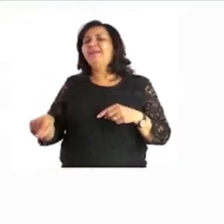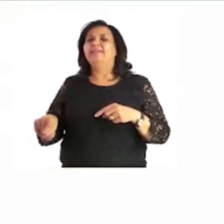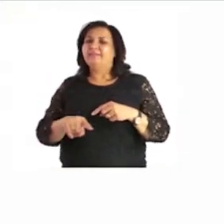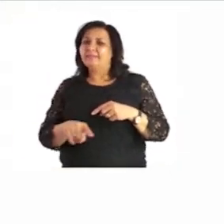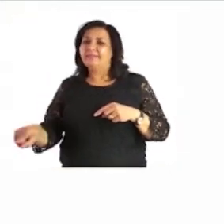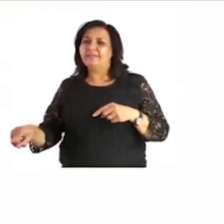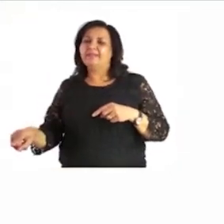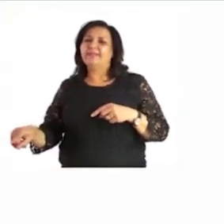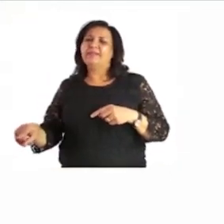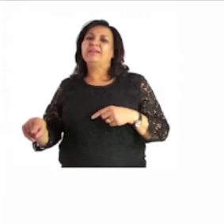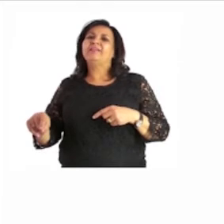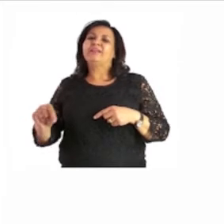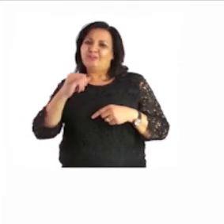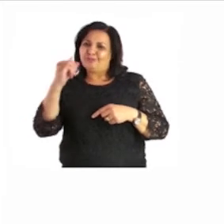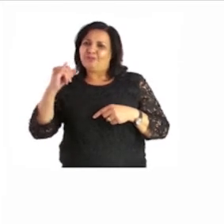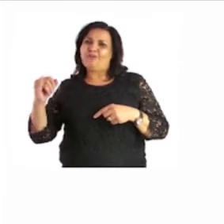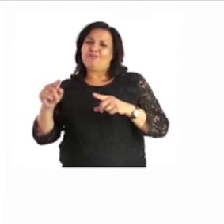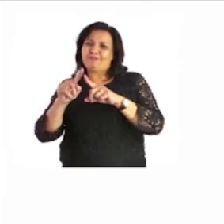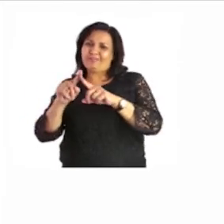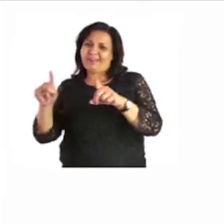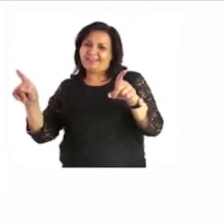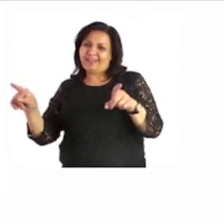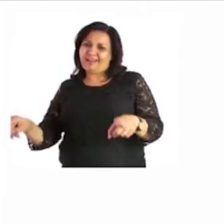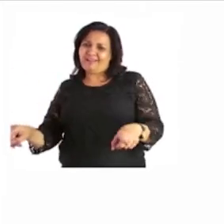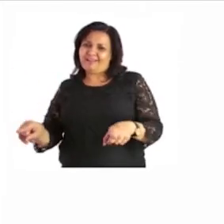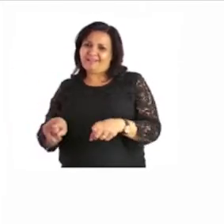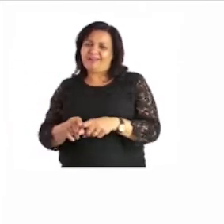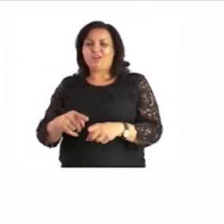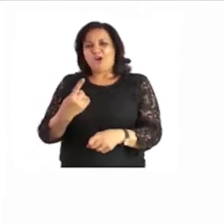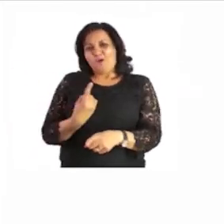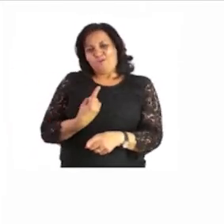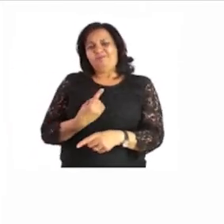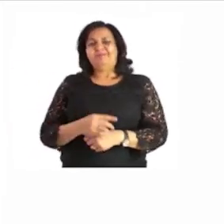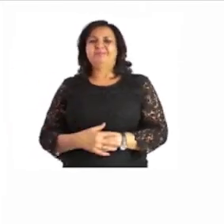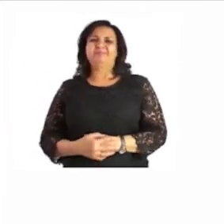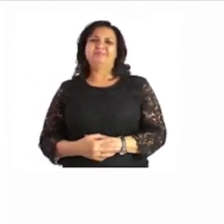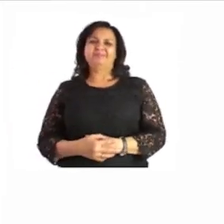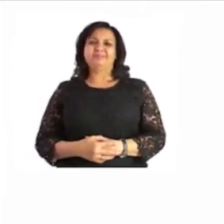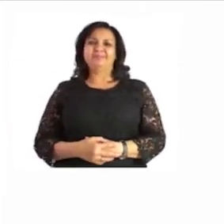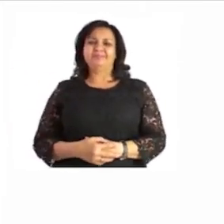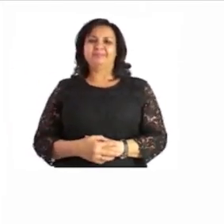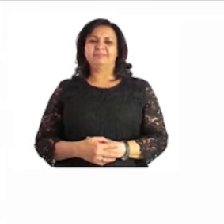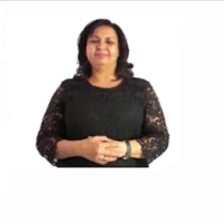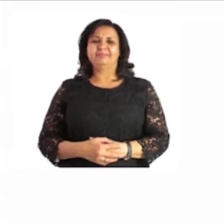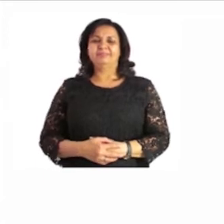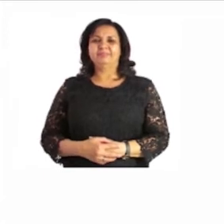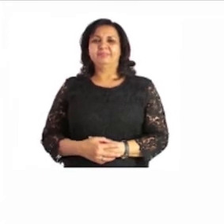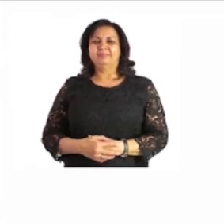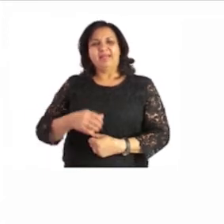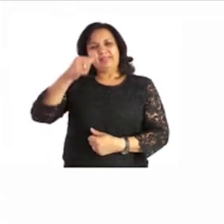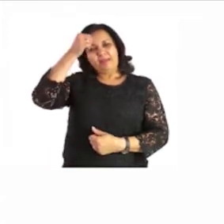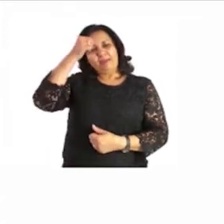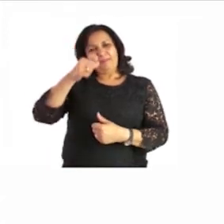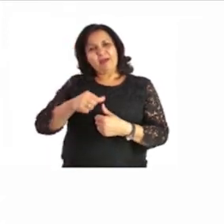open space on page 16 that you have to draw your own rectangle and remember to trace